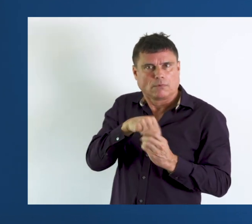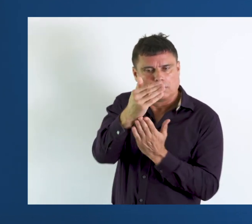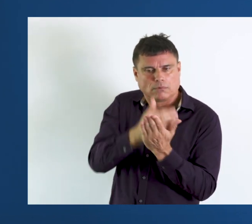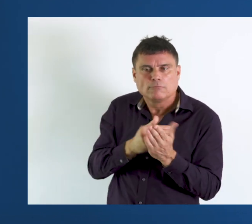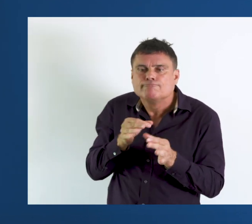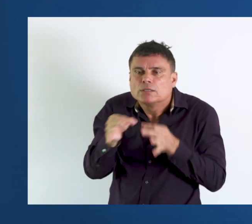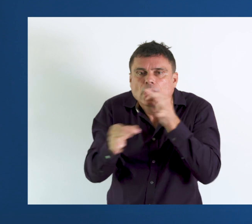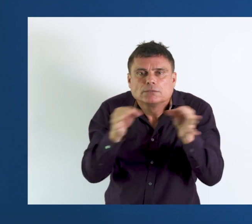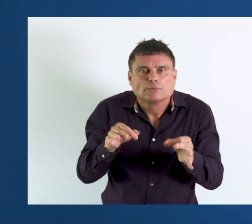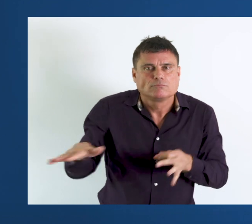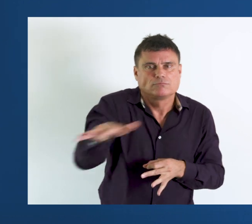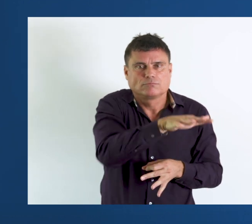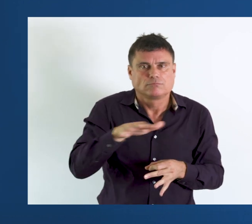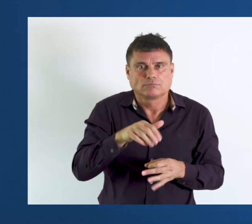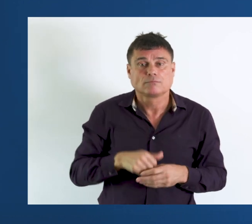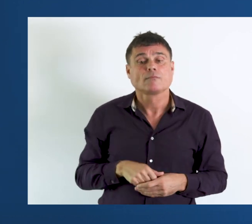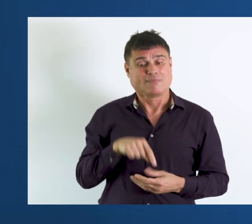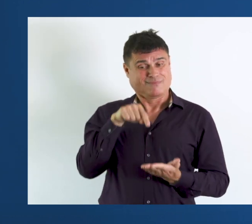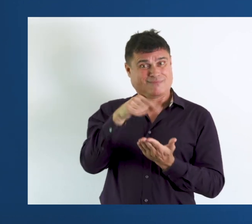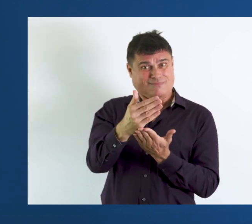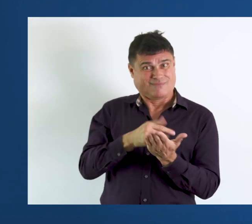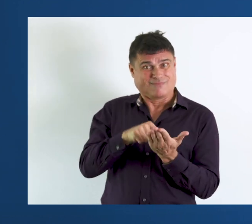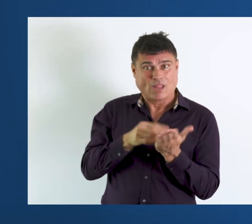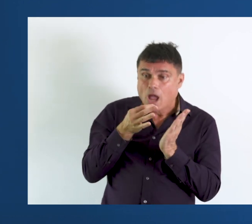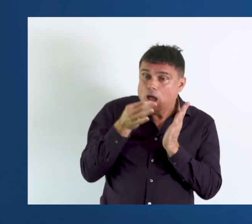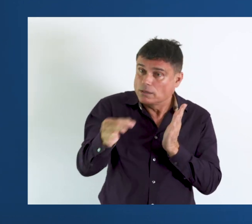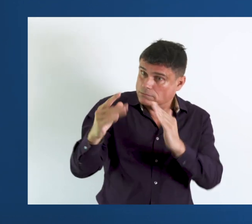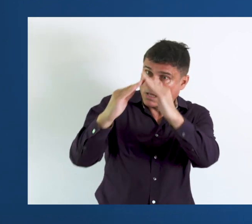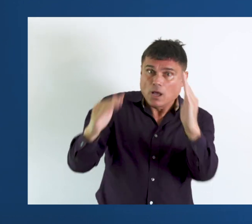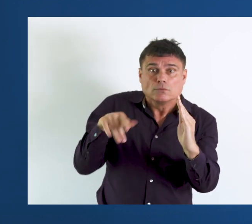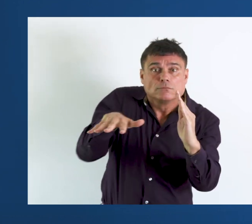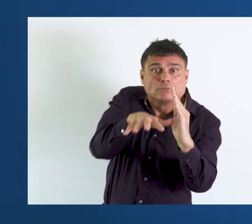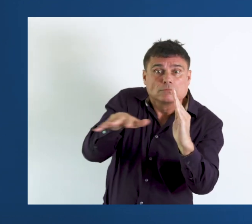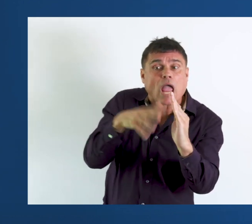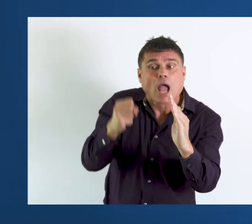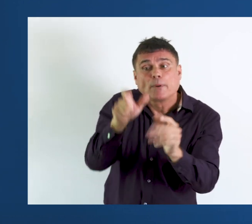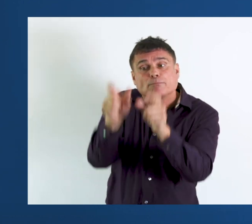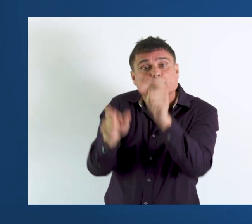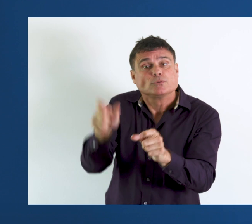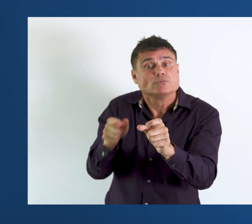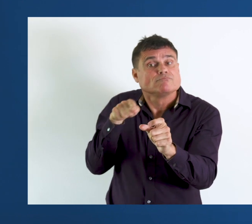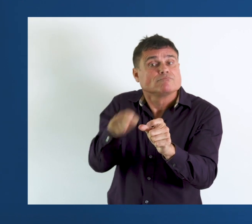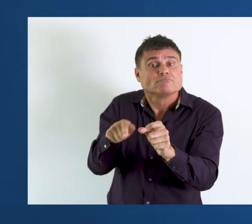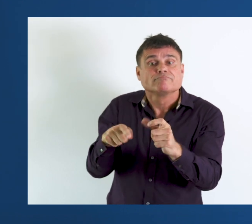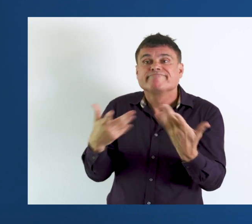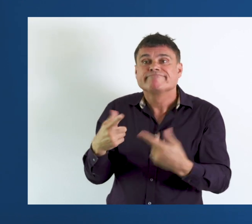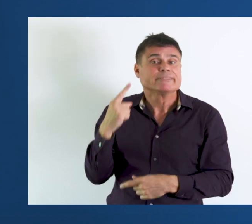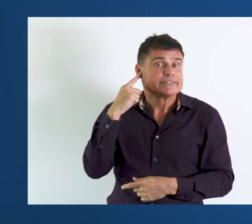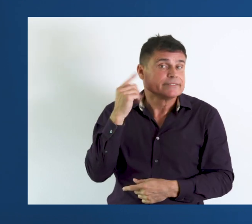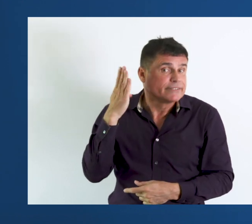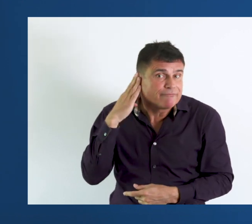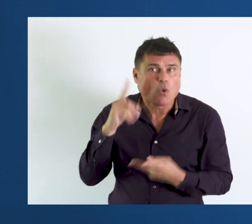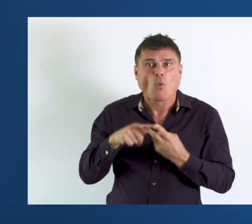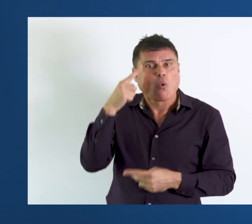in the census. The census asks the household head whether any member of the household was